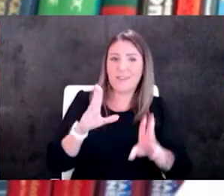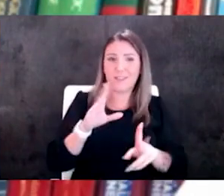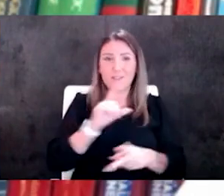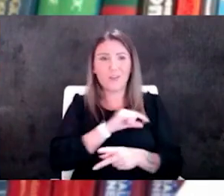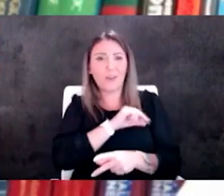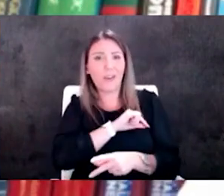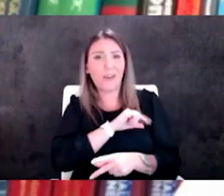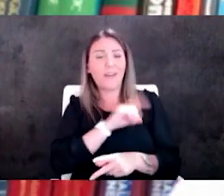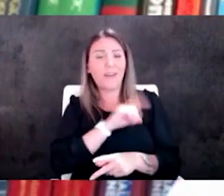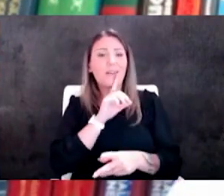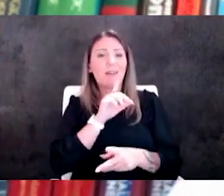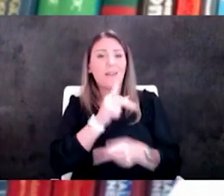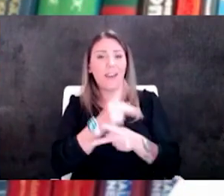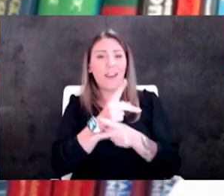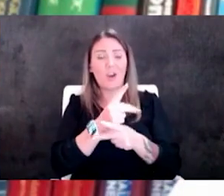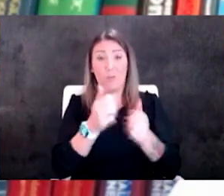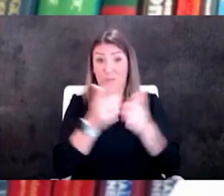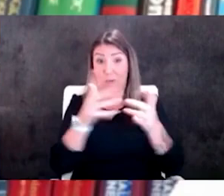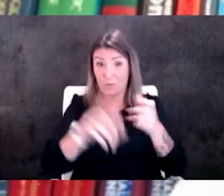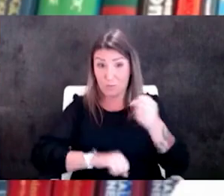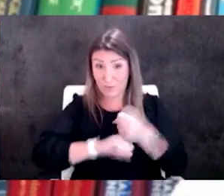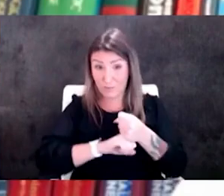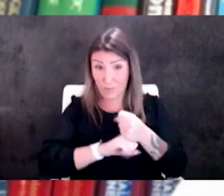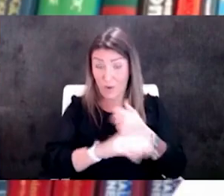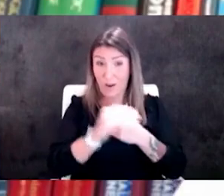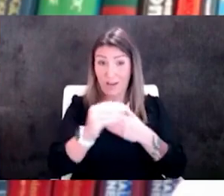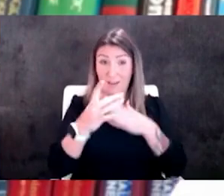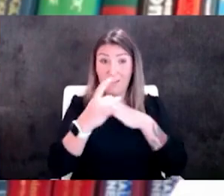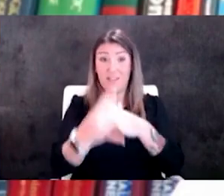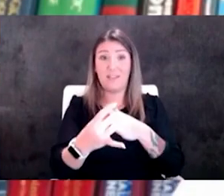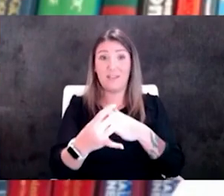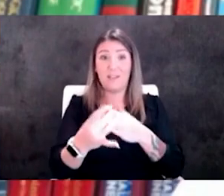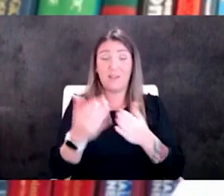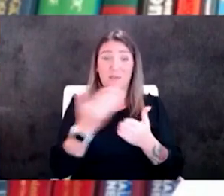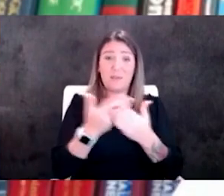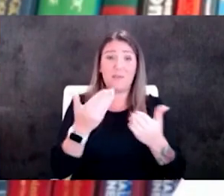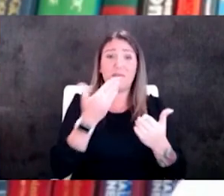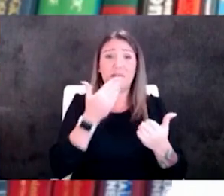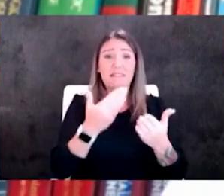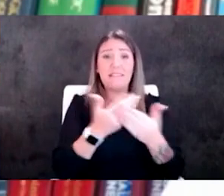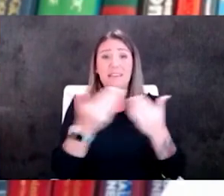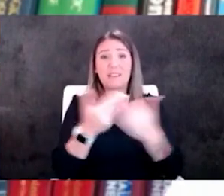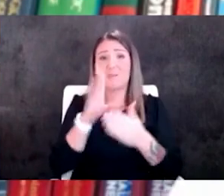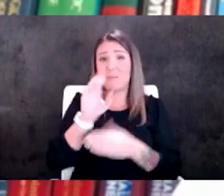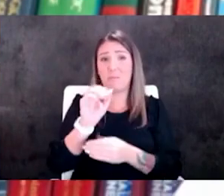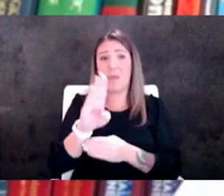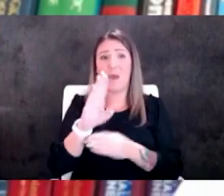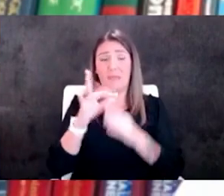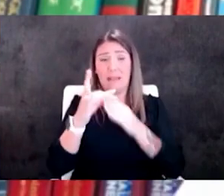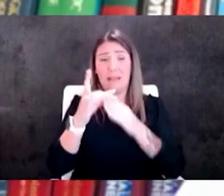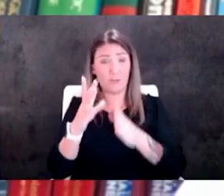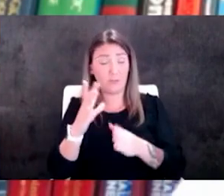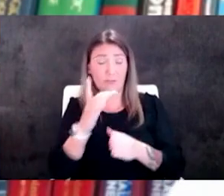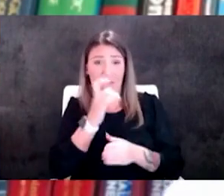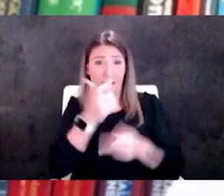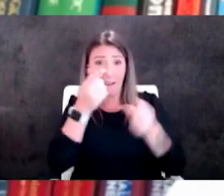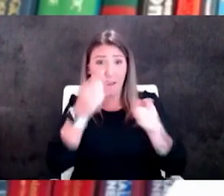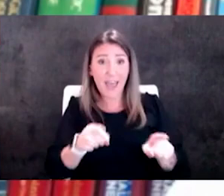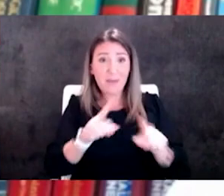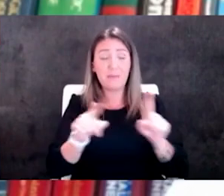support and direction the good things that have happened with bob's leadership really wouldn't have happened but it's been